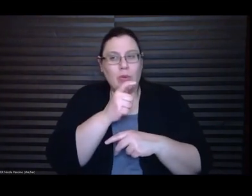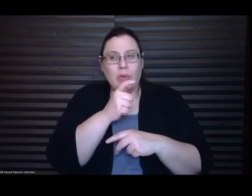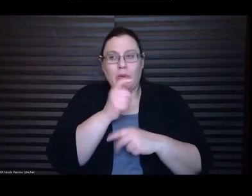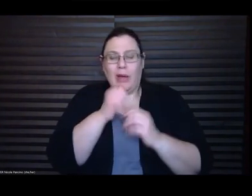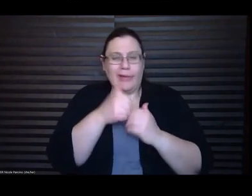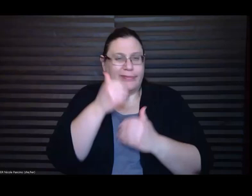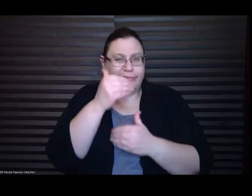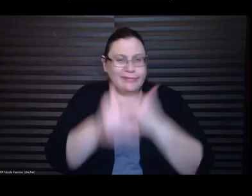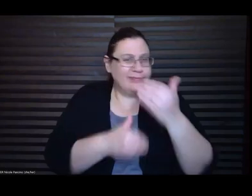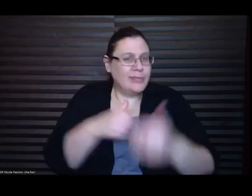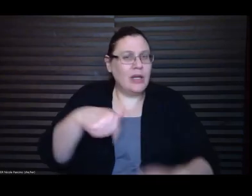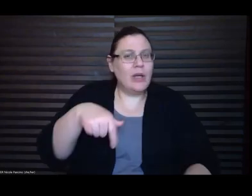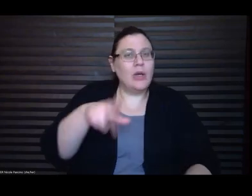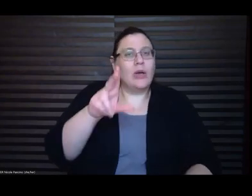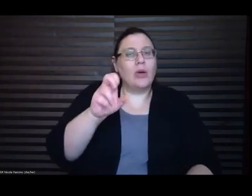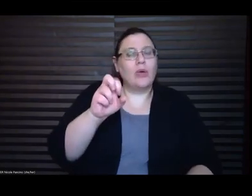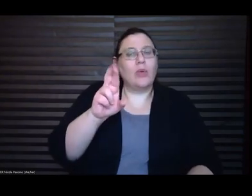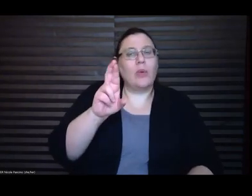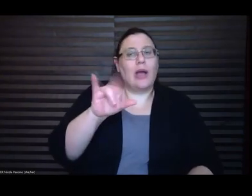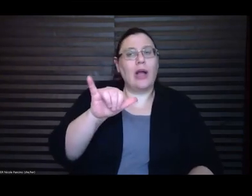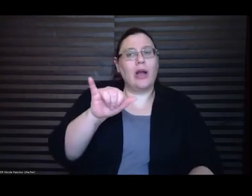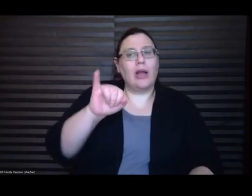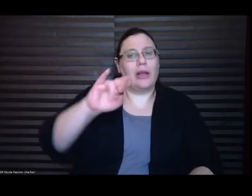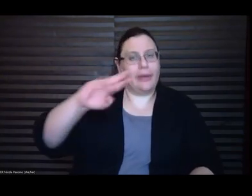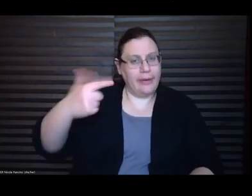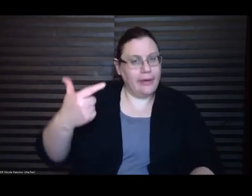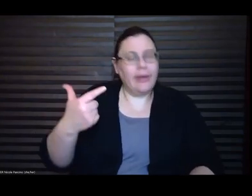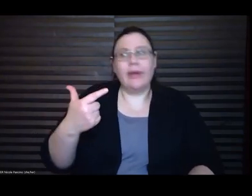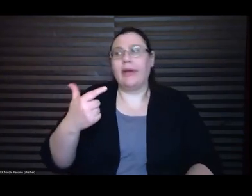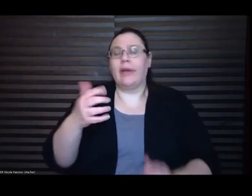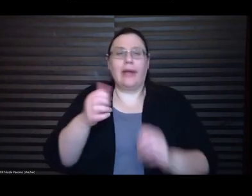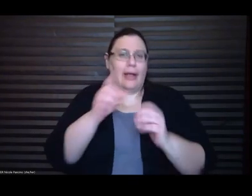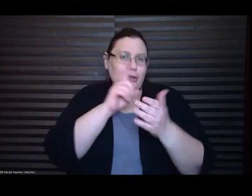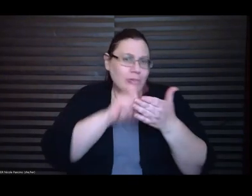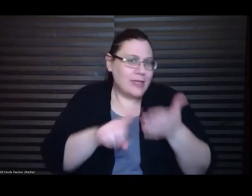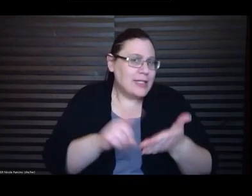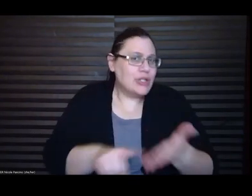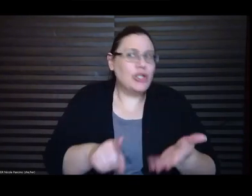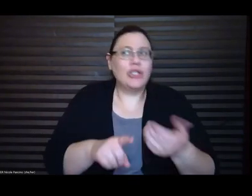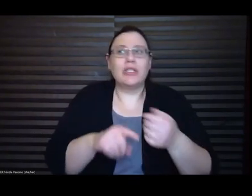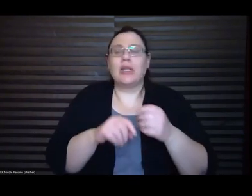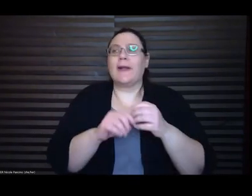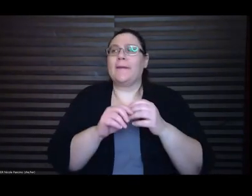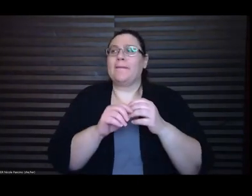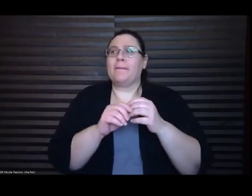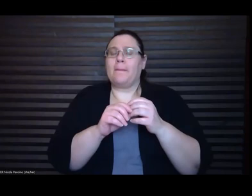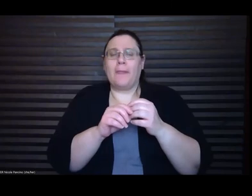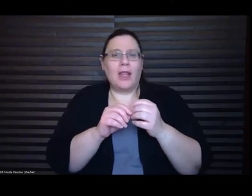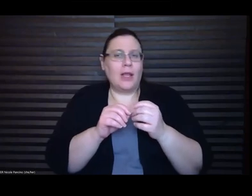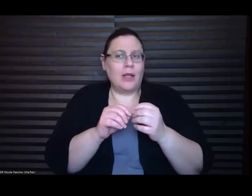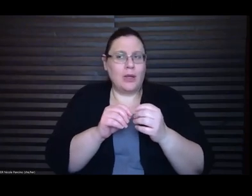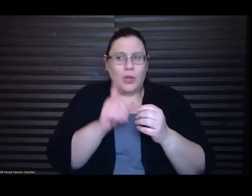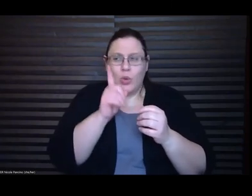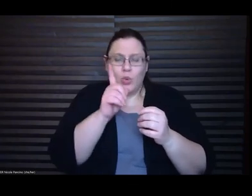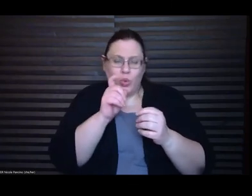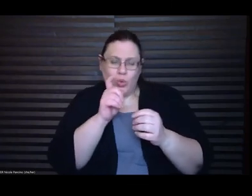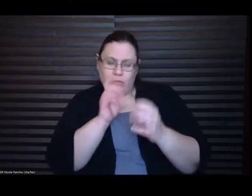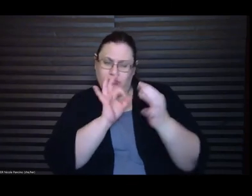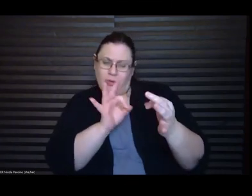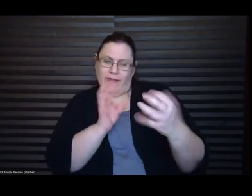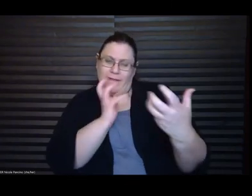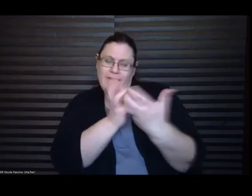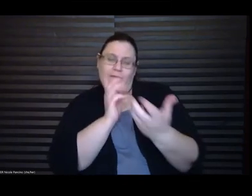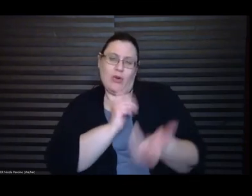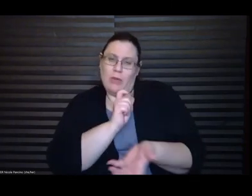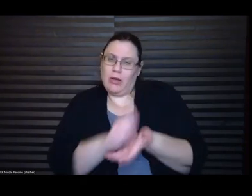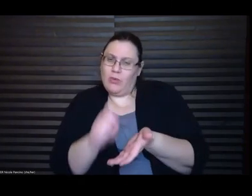researching who my work was right for and also the resources of those connections like I feel like